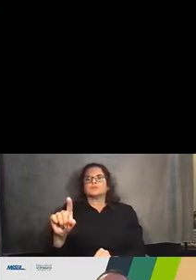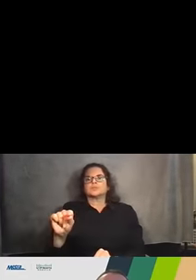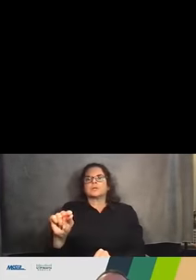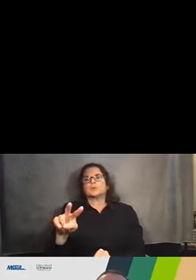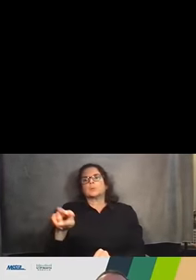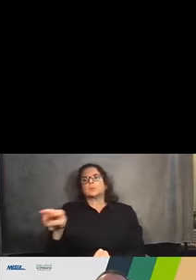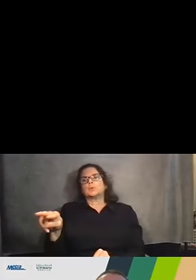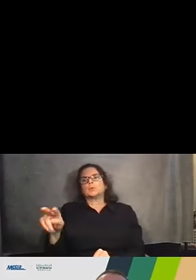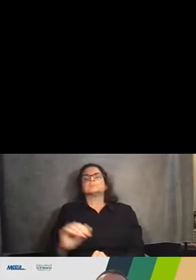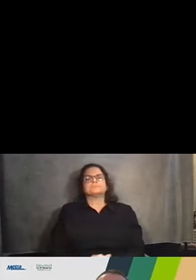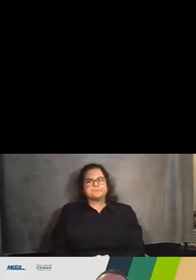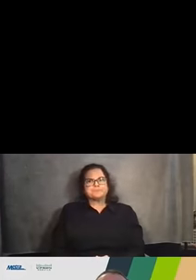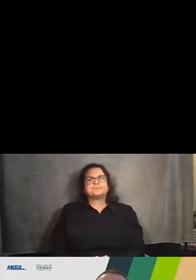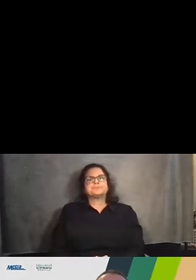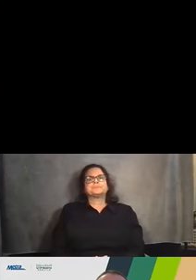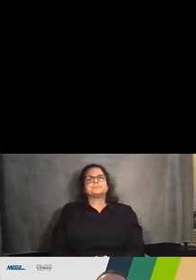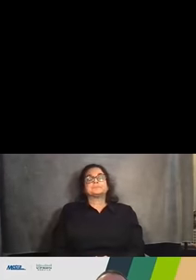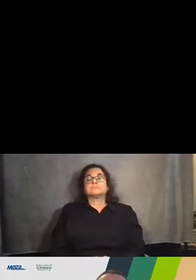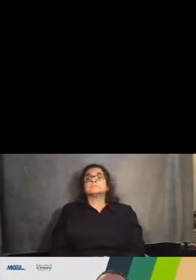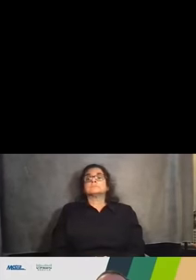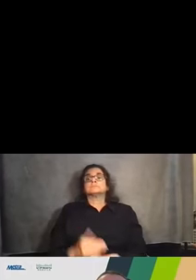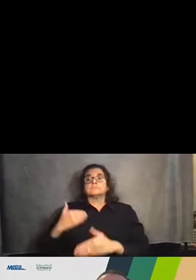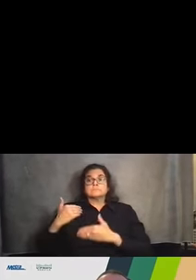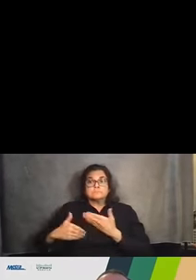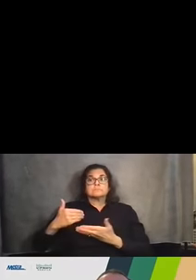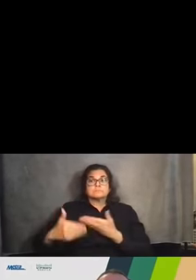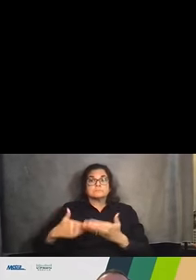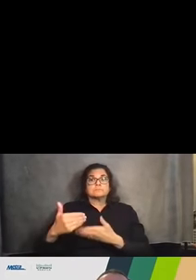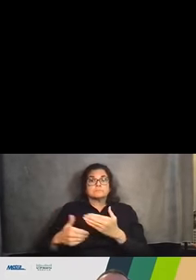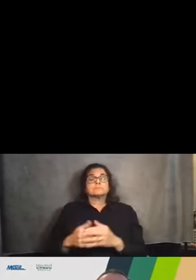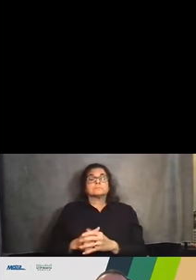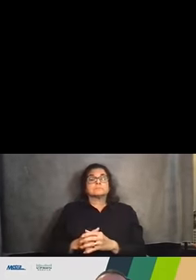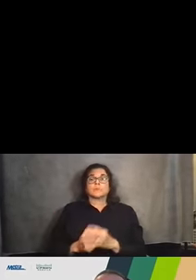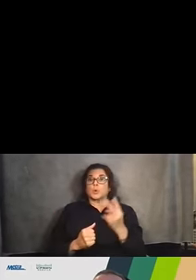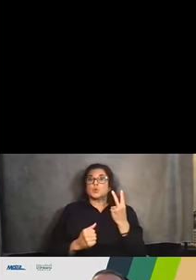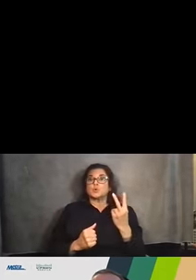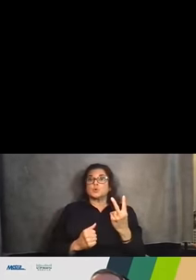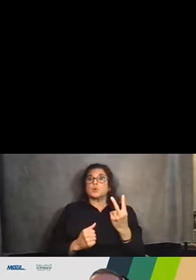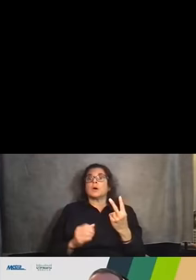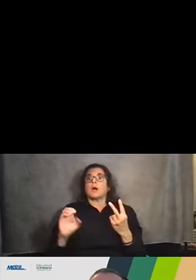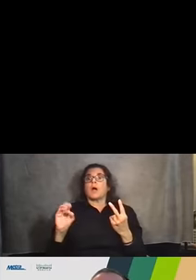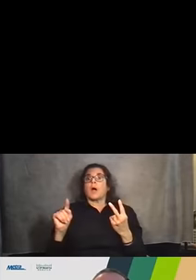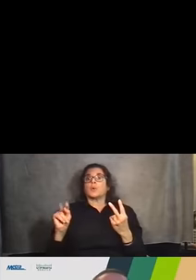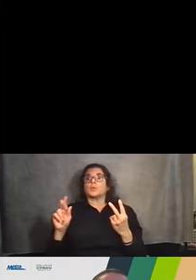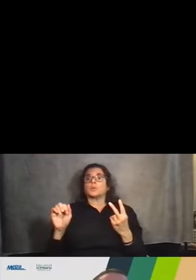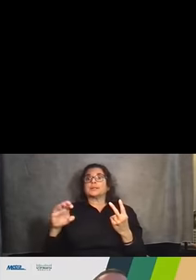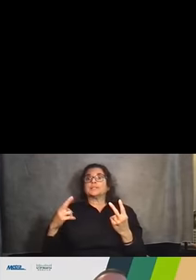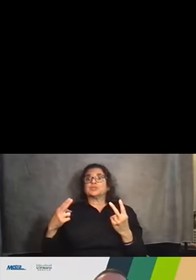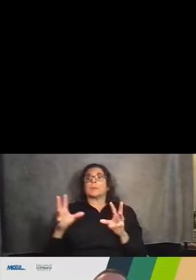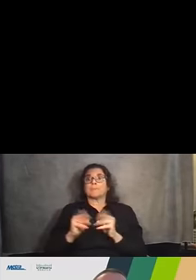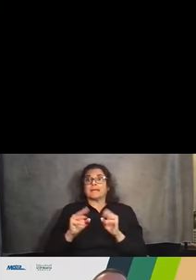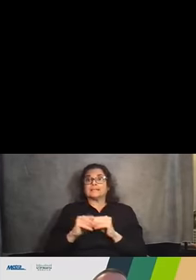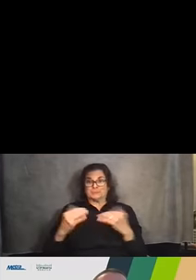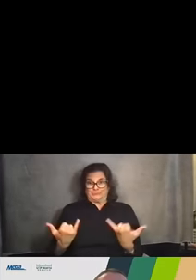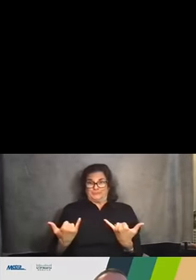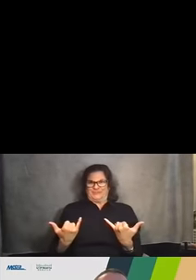As part of the environmental review process, we will be conducting two public outreach meetings. The first obviously is tonight. So thank